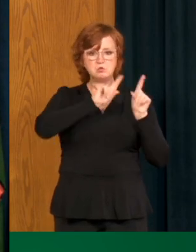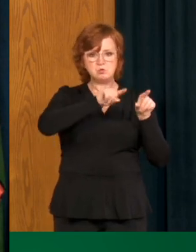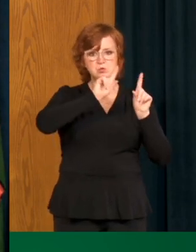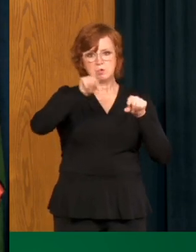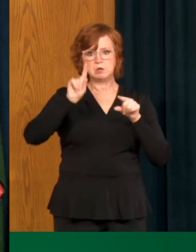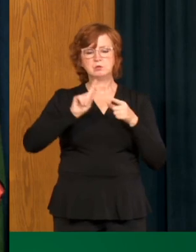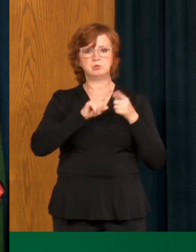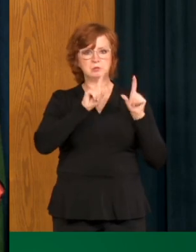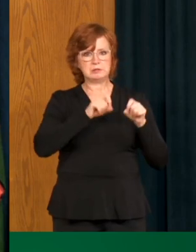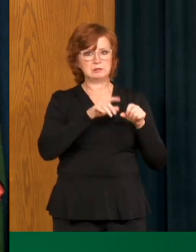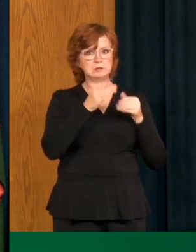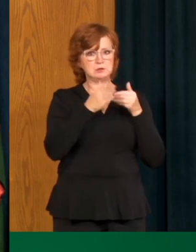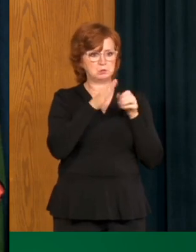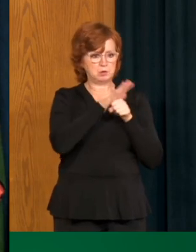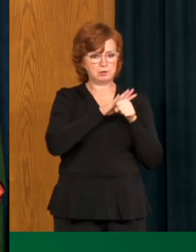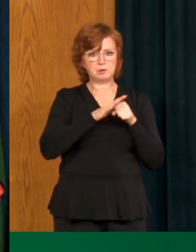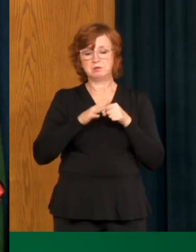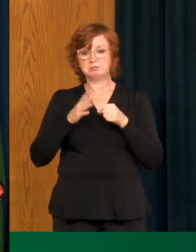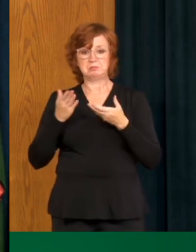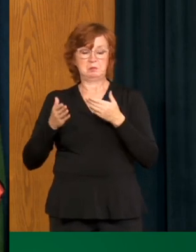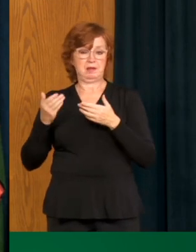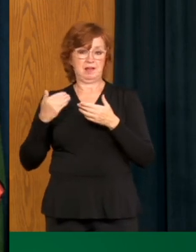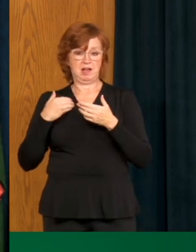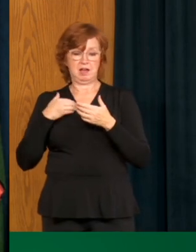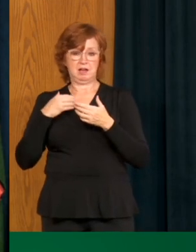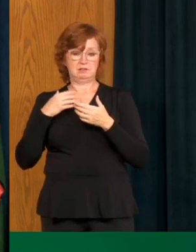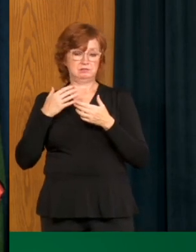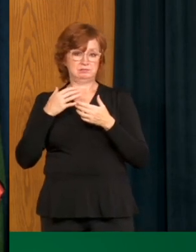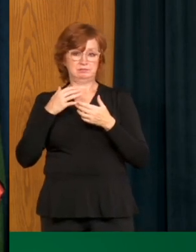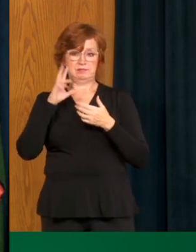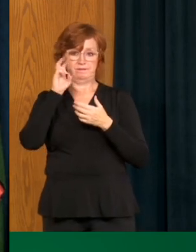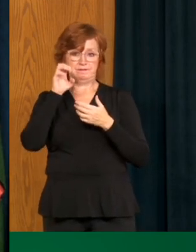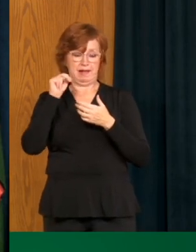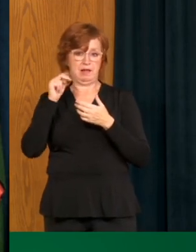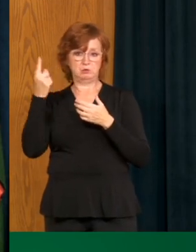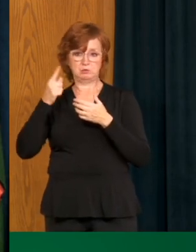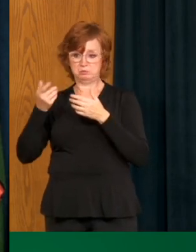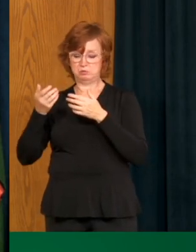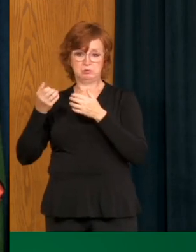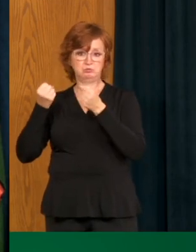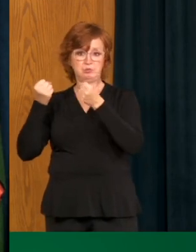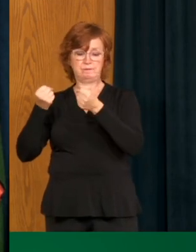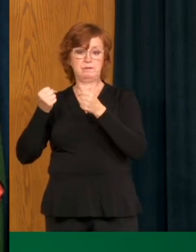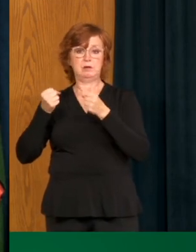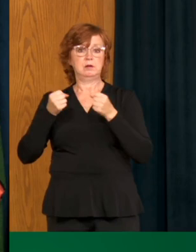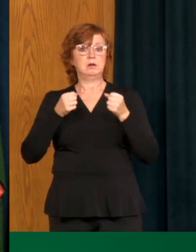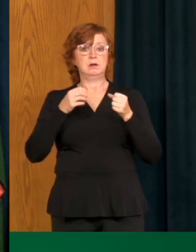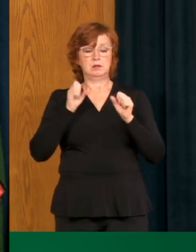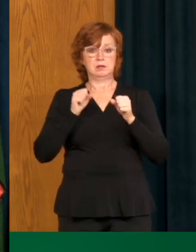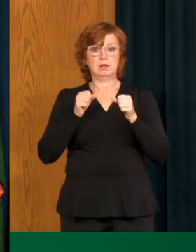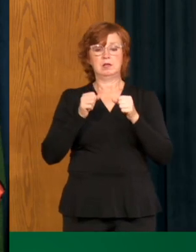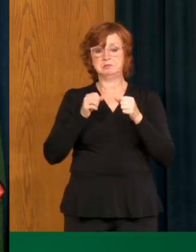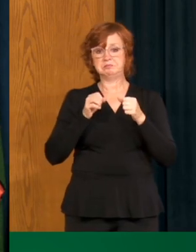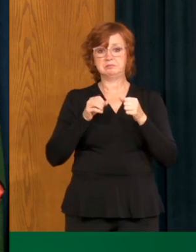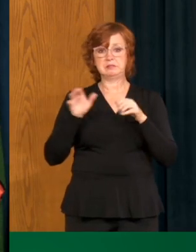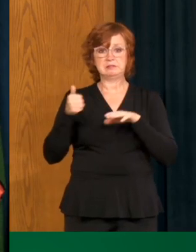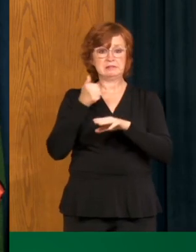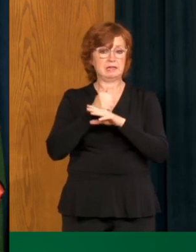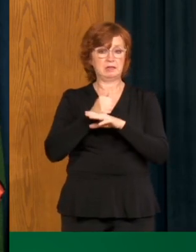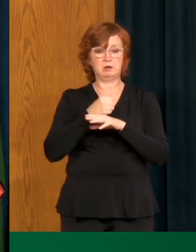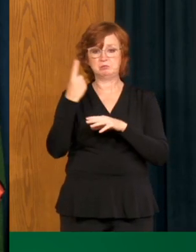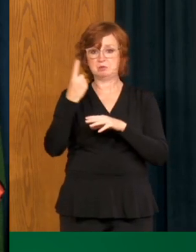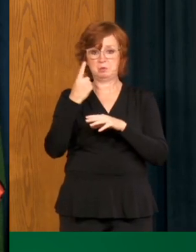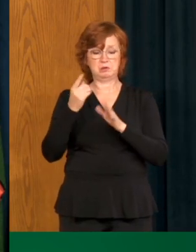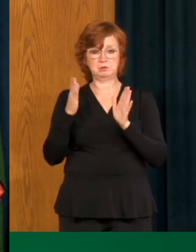tracing capacity that can address any outbreaks that may occur, not just in Saskatchewan, but in in other areas of the nation. An